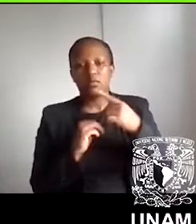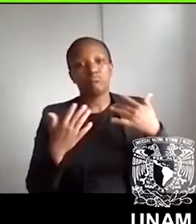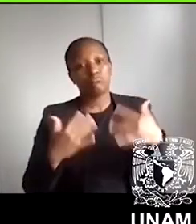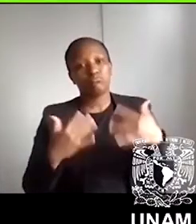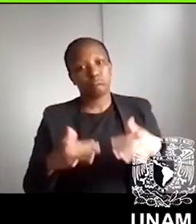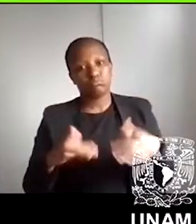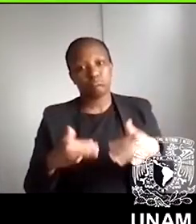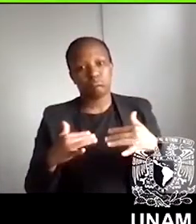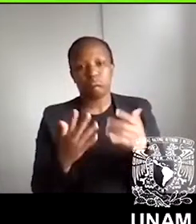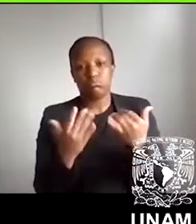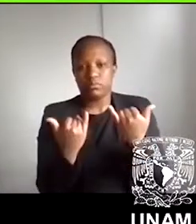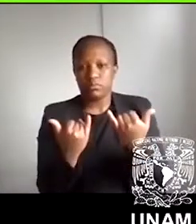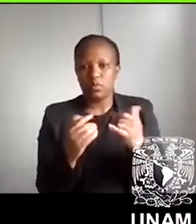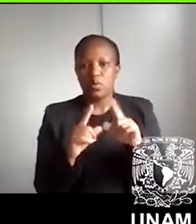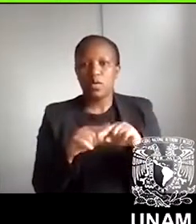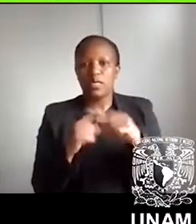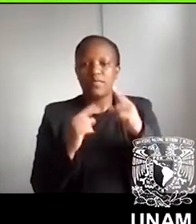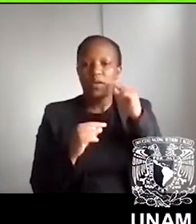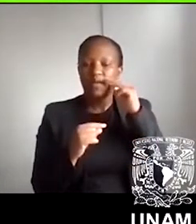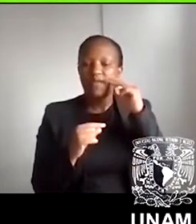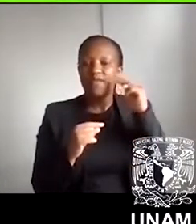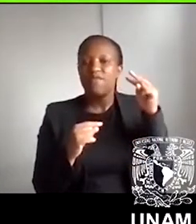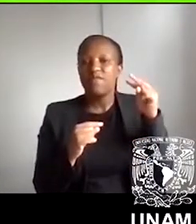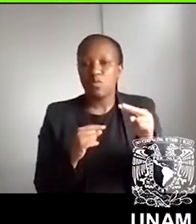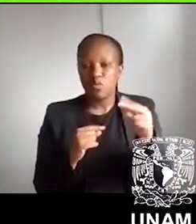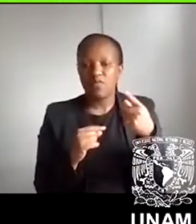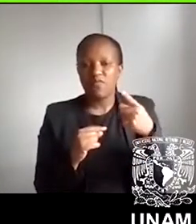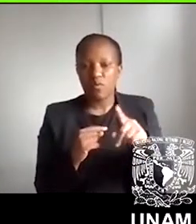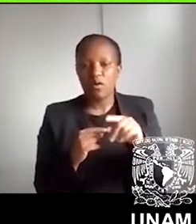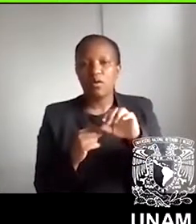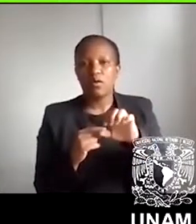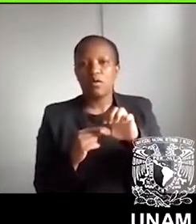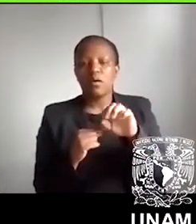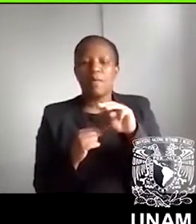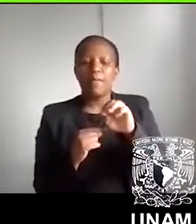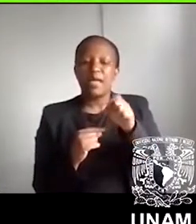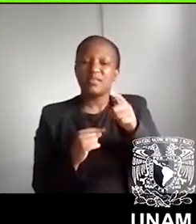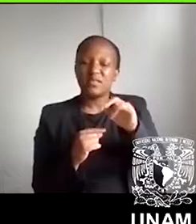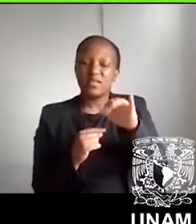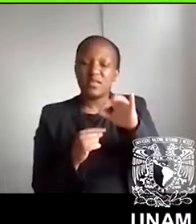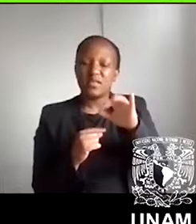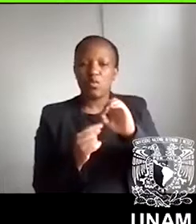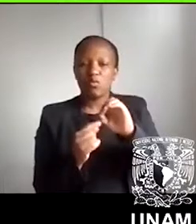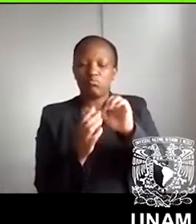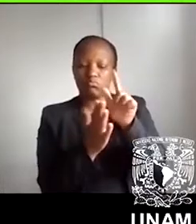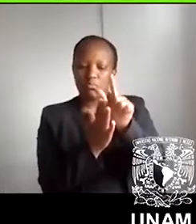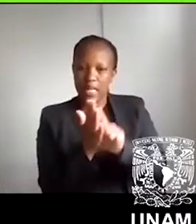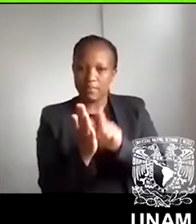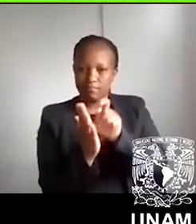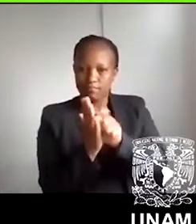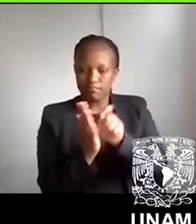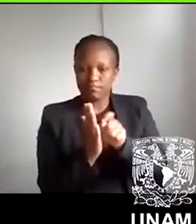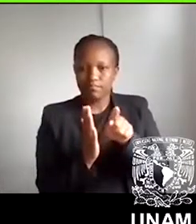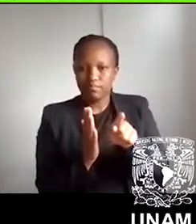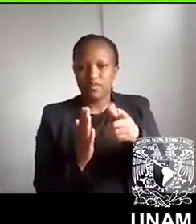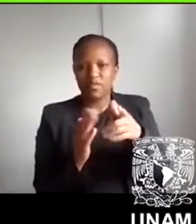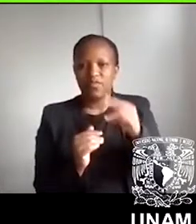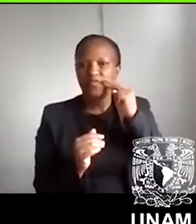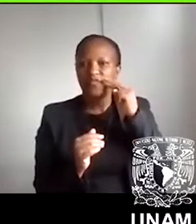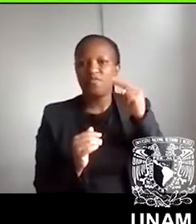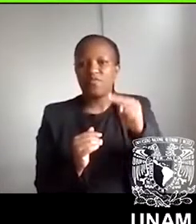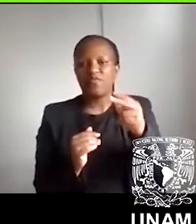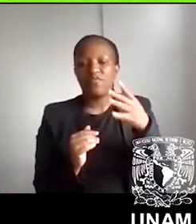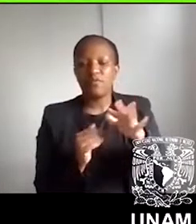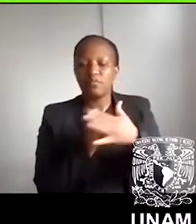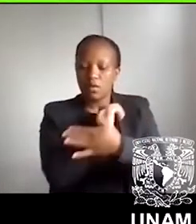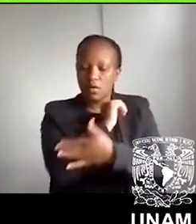allowed a different view of Mexican literature. Revisionism sometimes fed on experimental procedures that appear in other